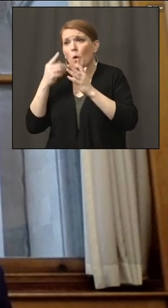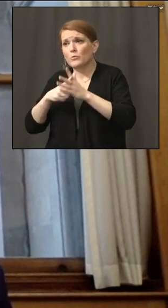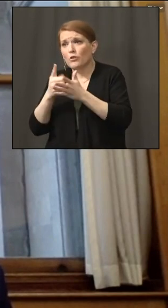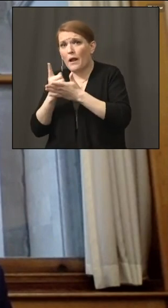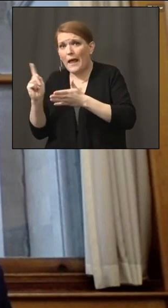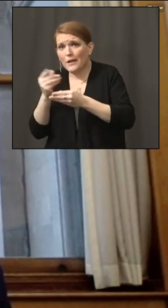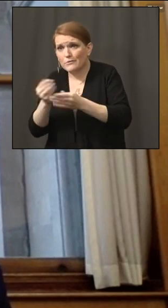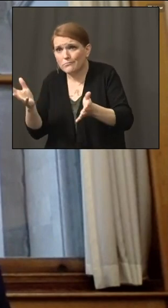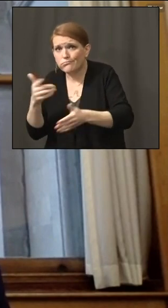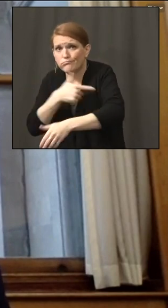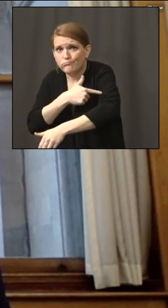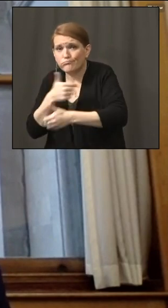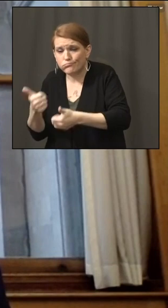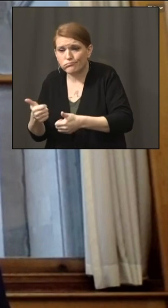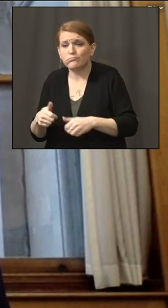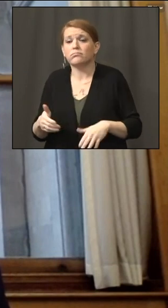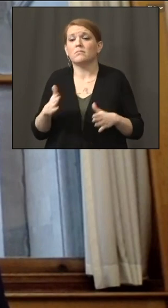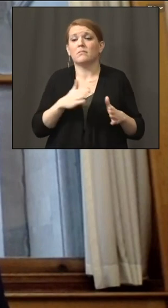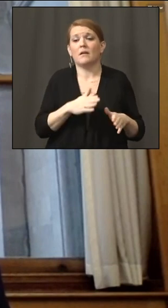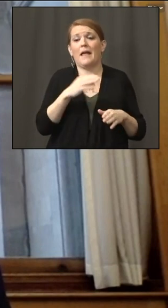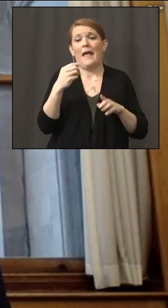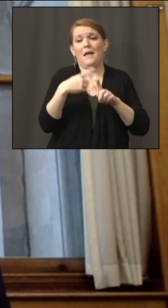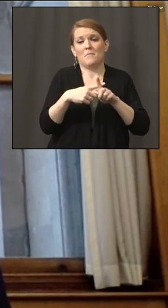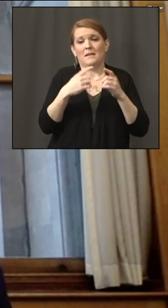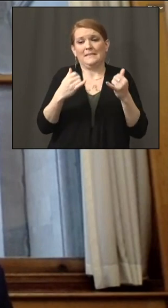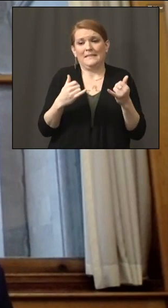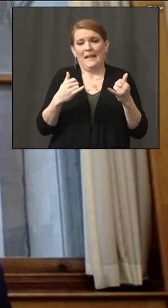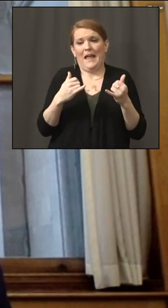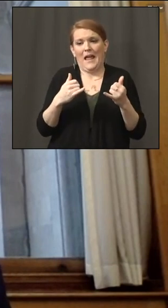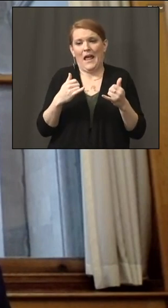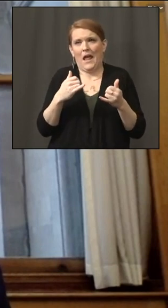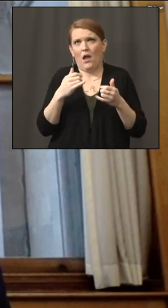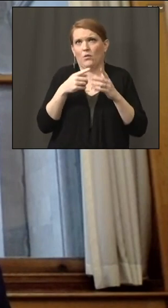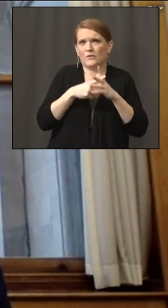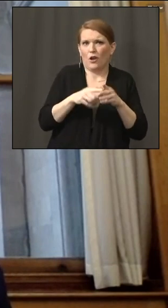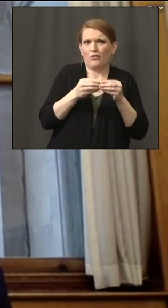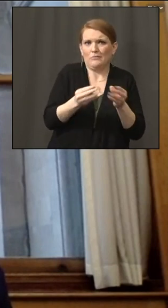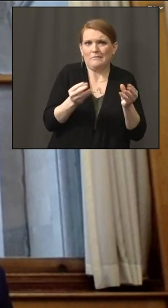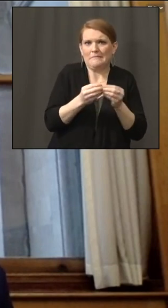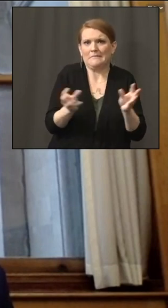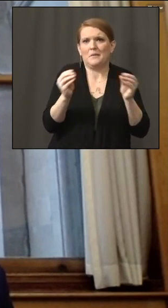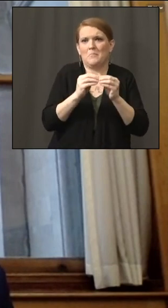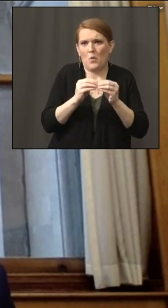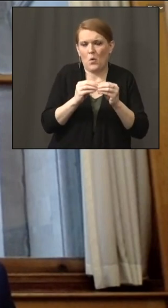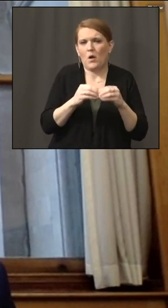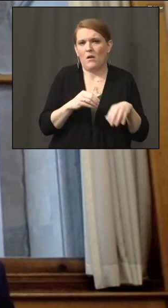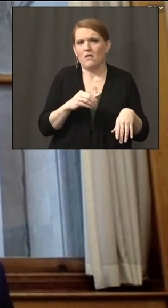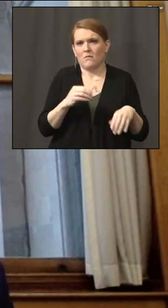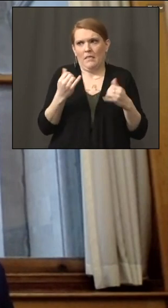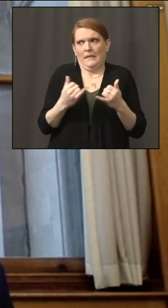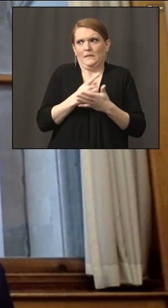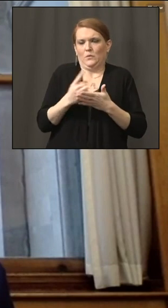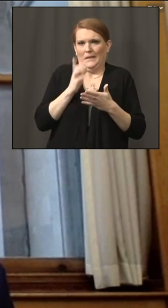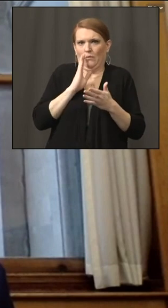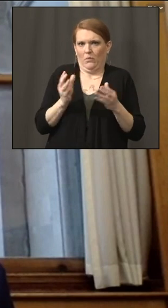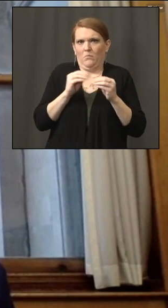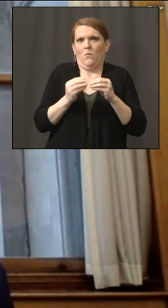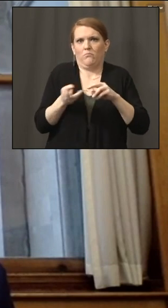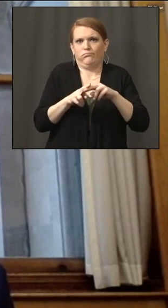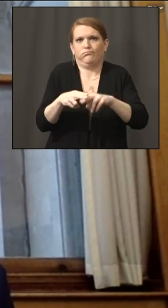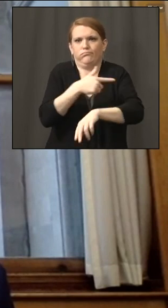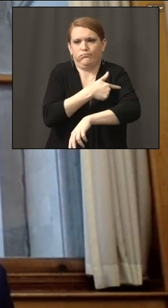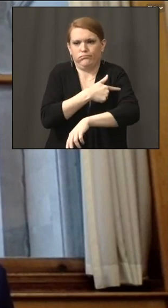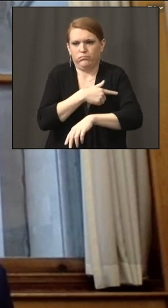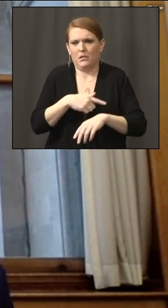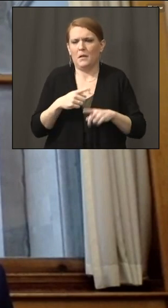federally qualified health centers and local health departments kind of middle of last week. So those will really ramp up this week. But we had two days